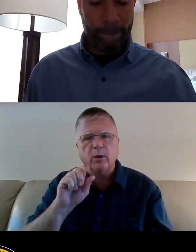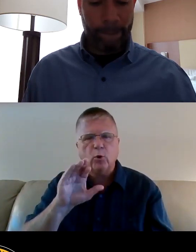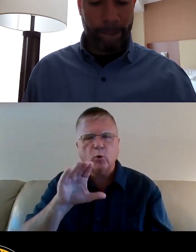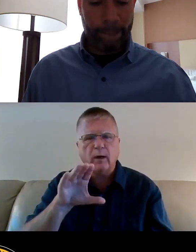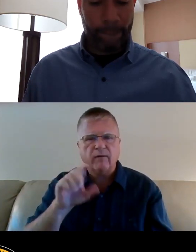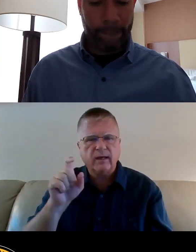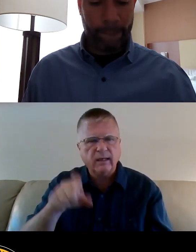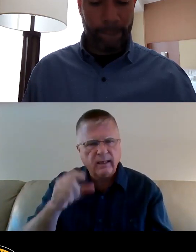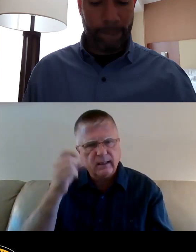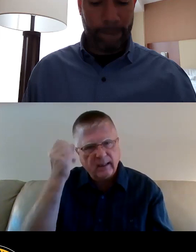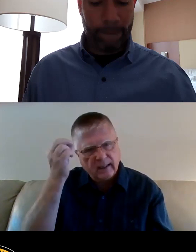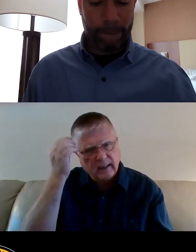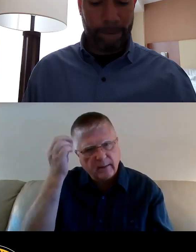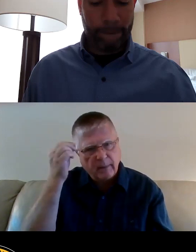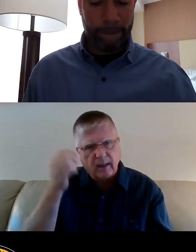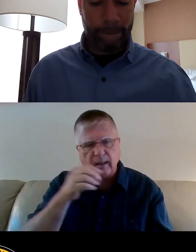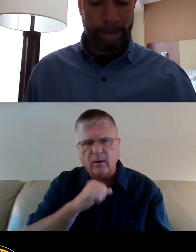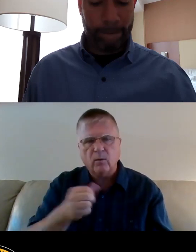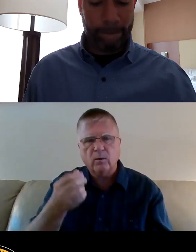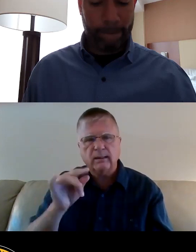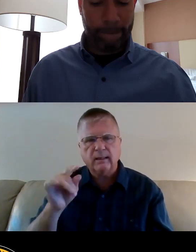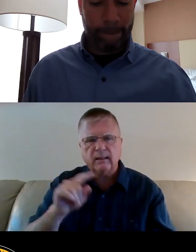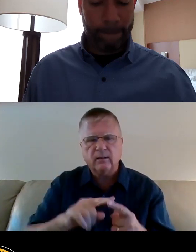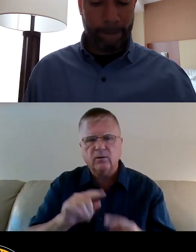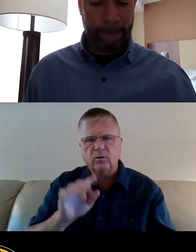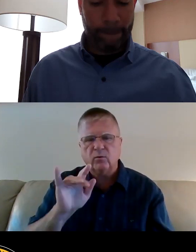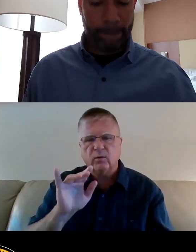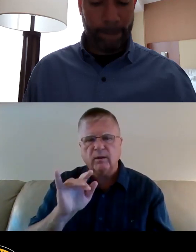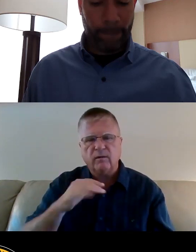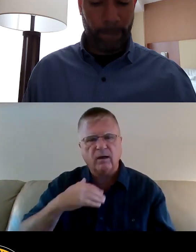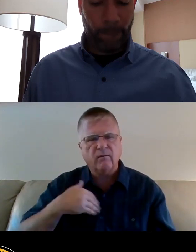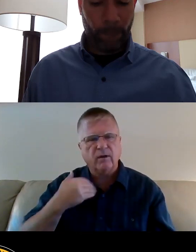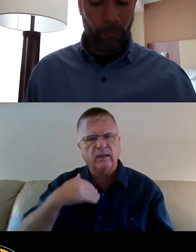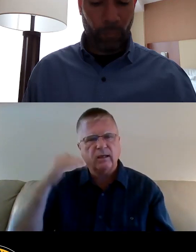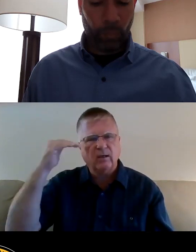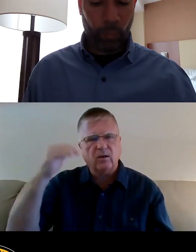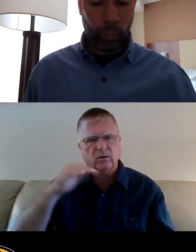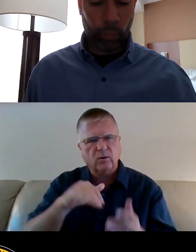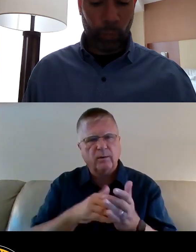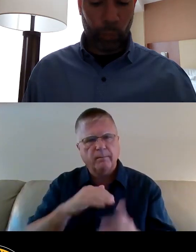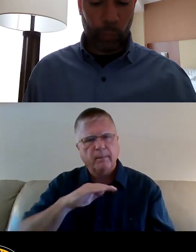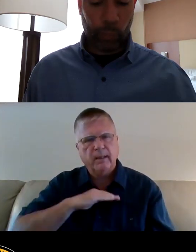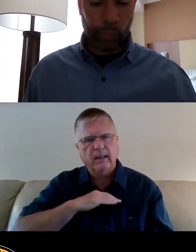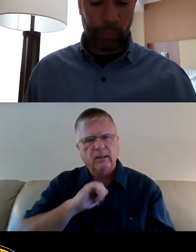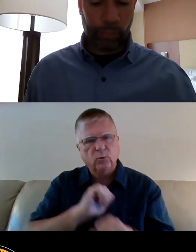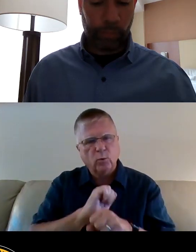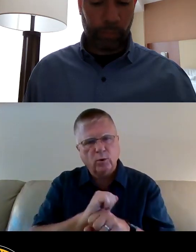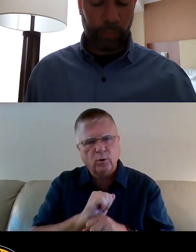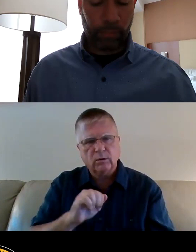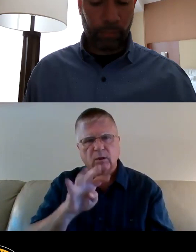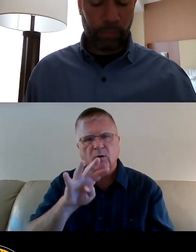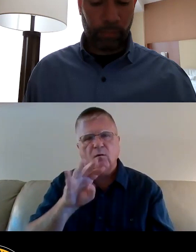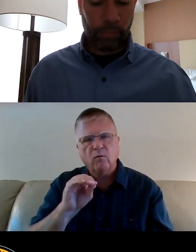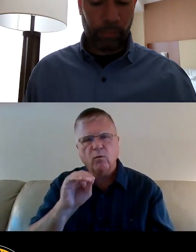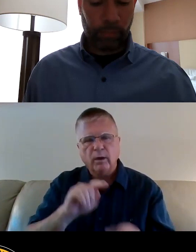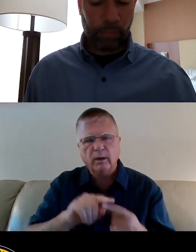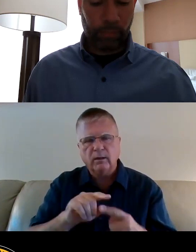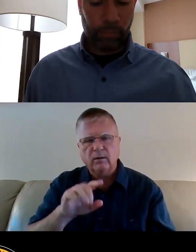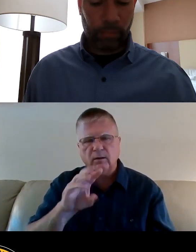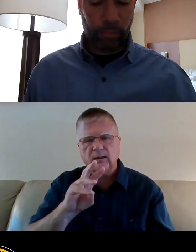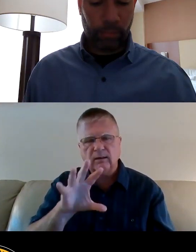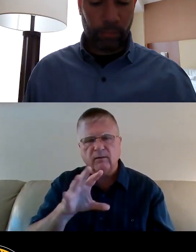18 to 25 are young adults, are mid-age workers, 40 to 65, and then single